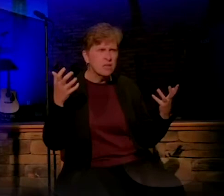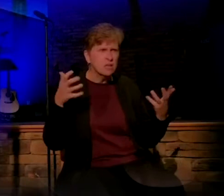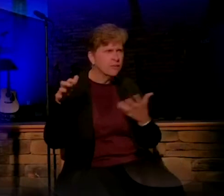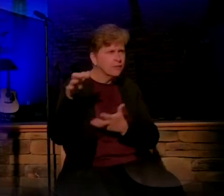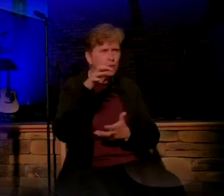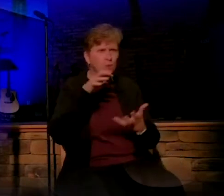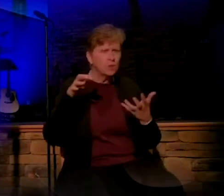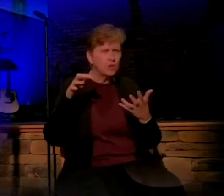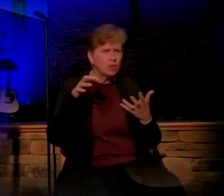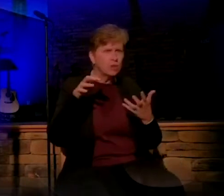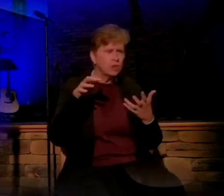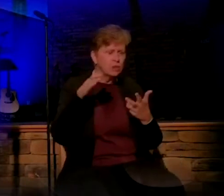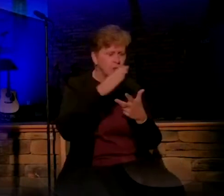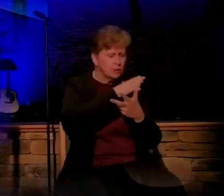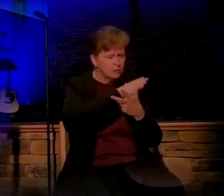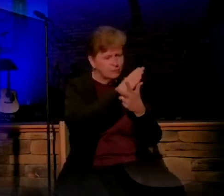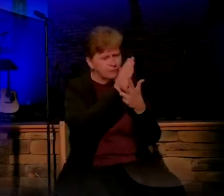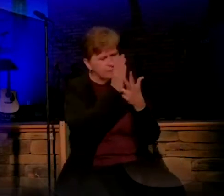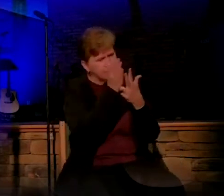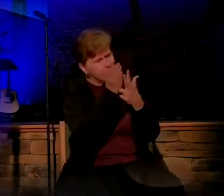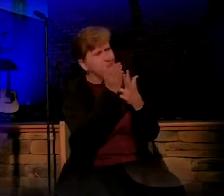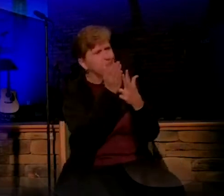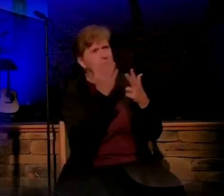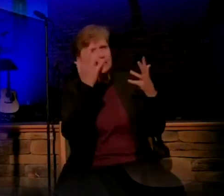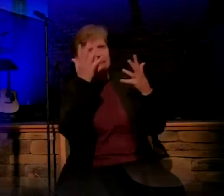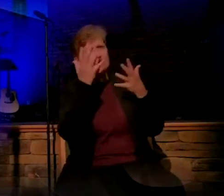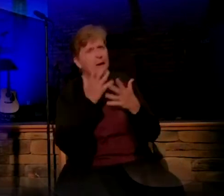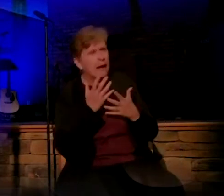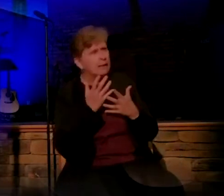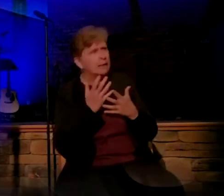Confusion? A sadness?